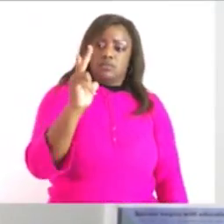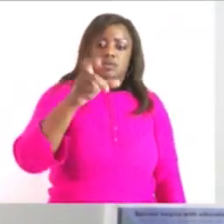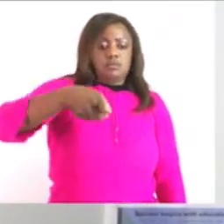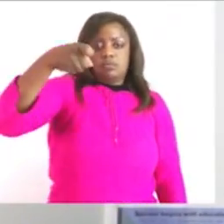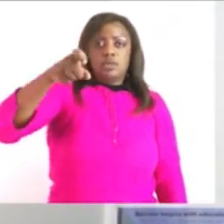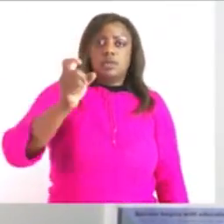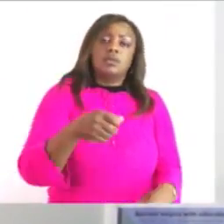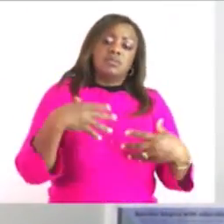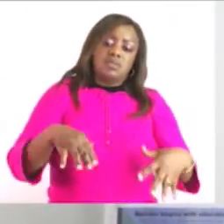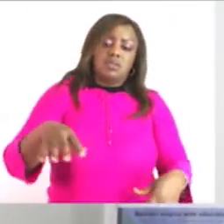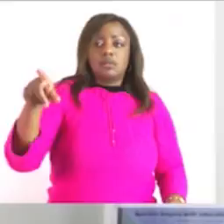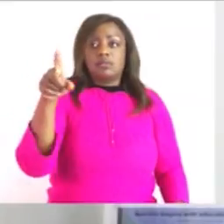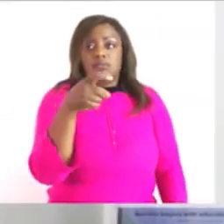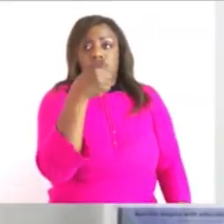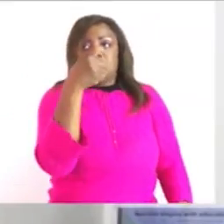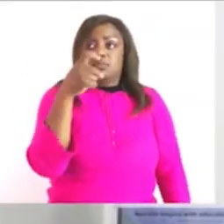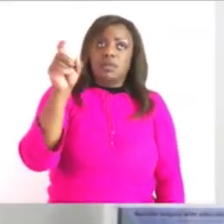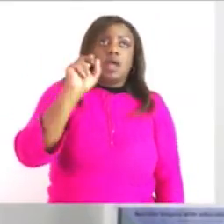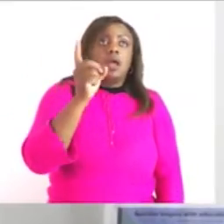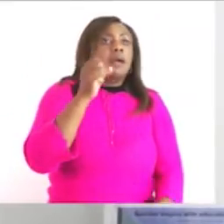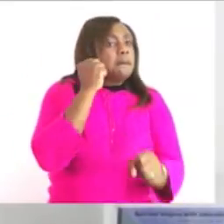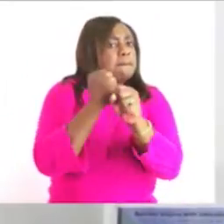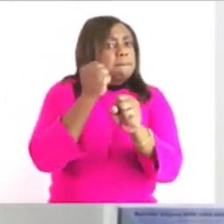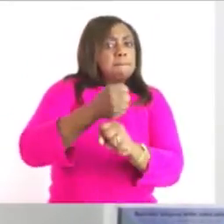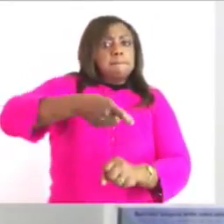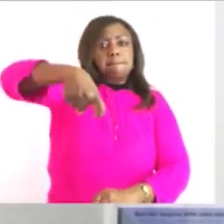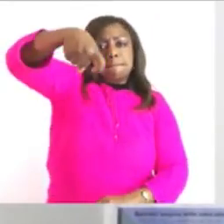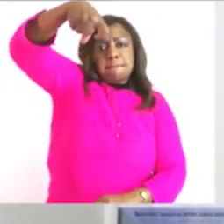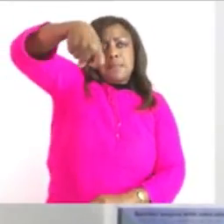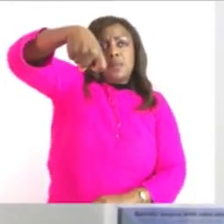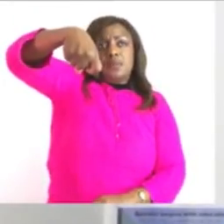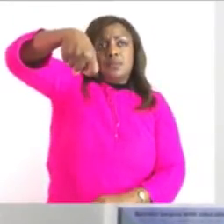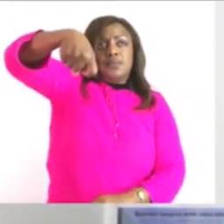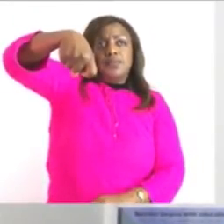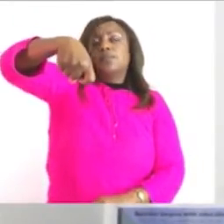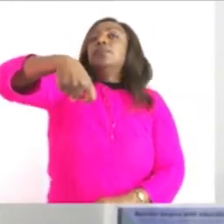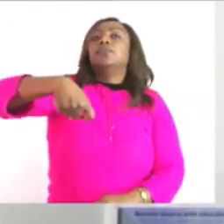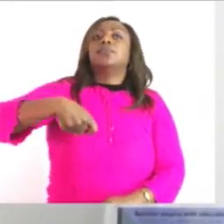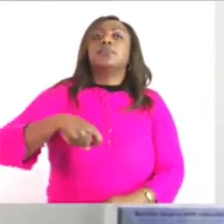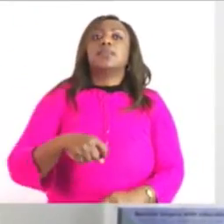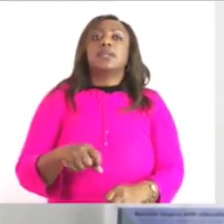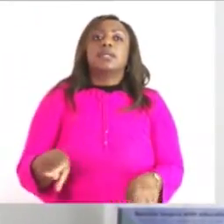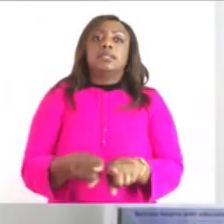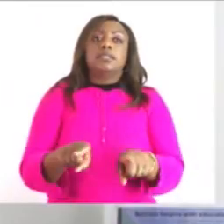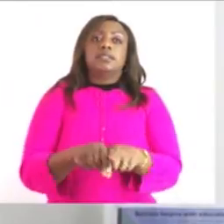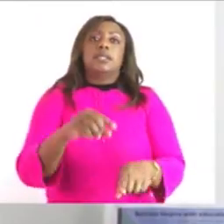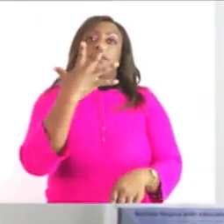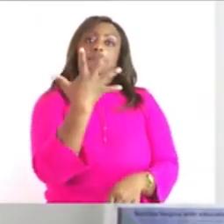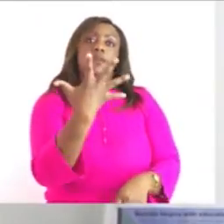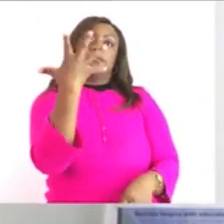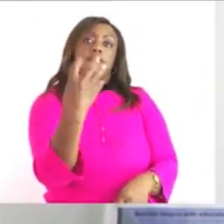fixed object so the scale is still giving us 500 grams